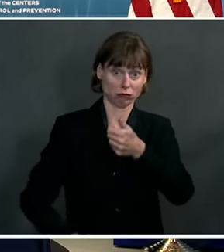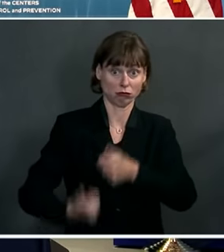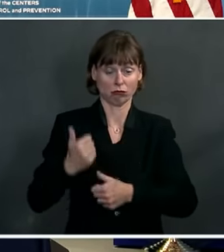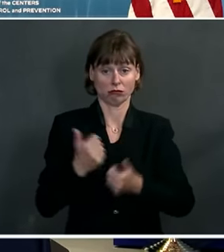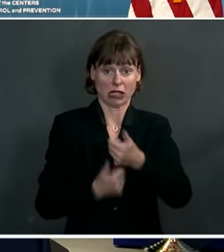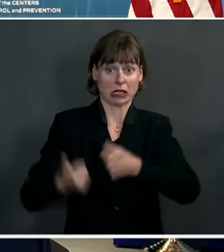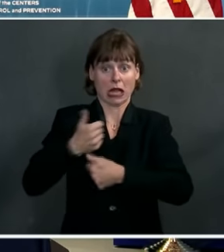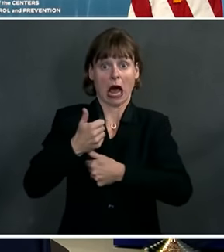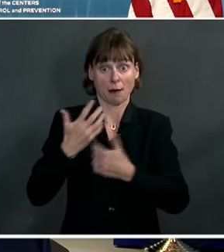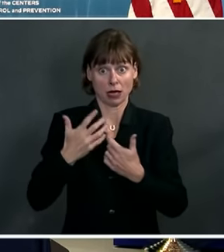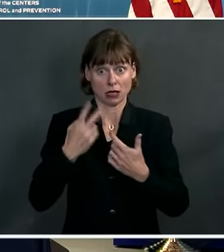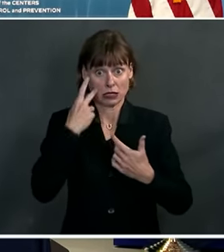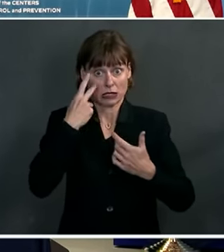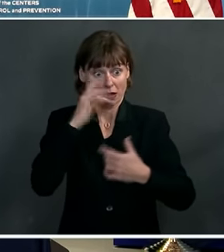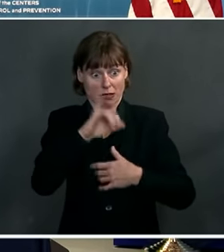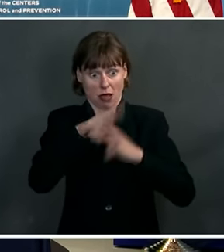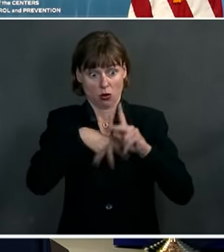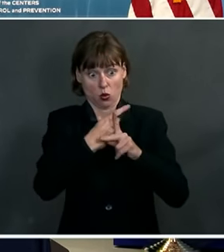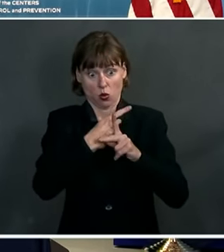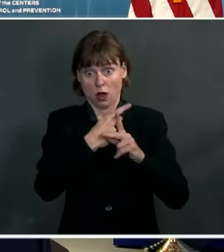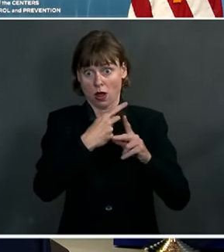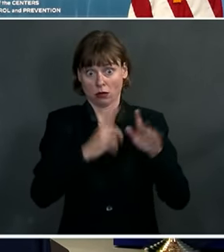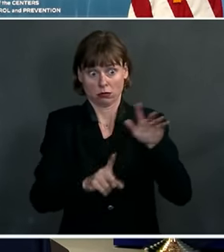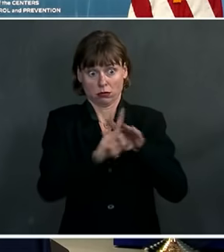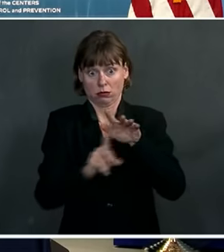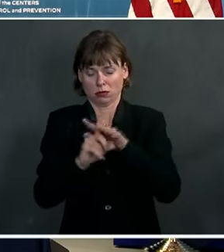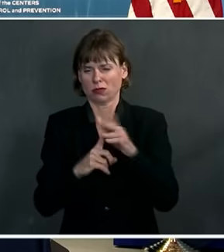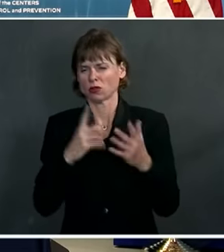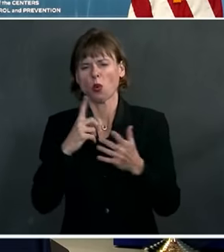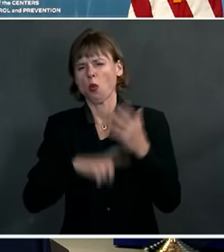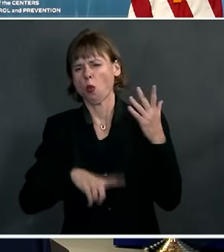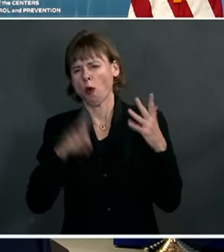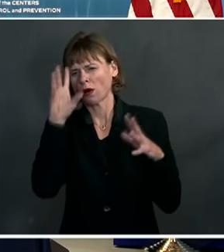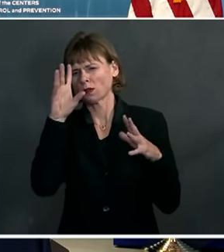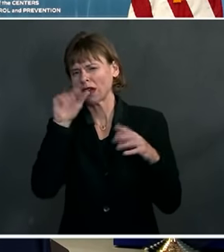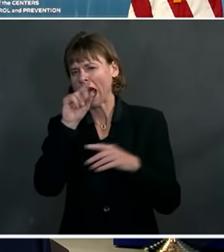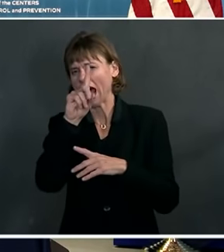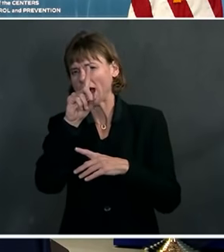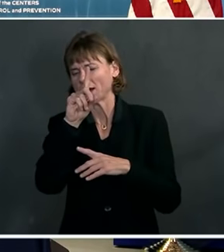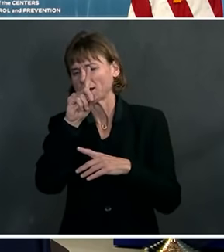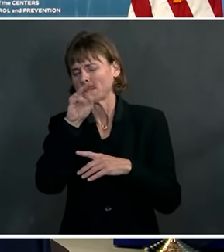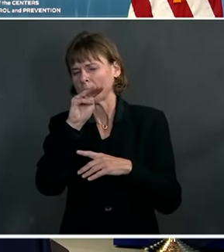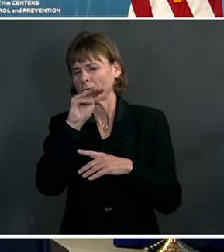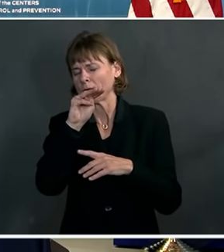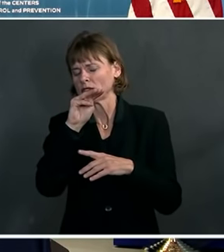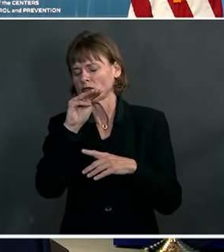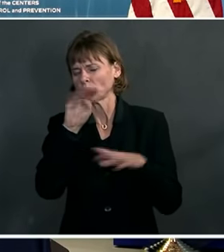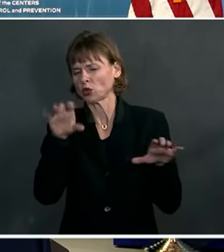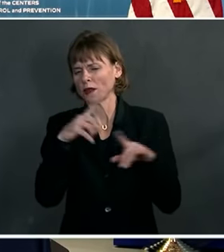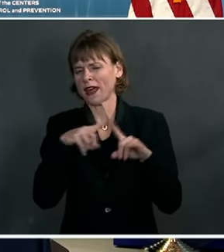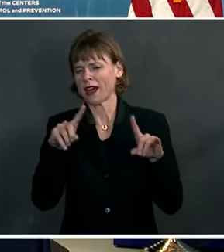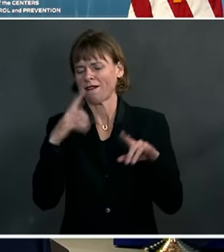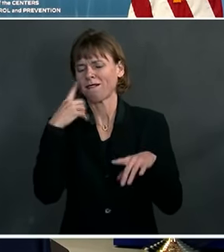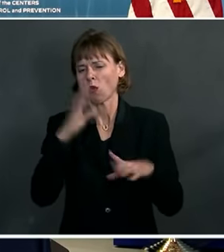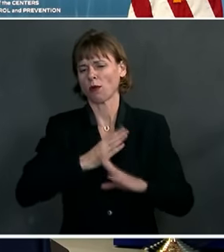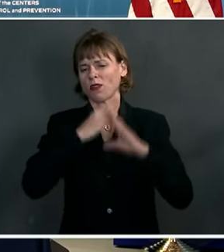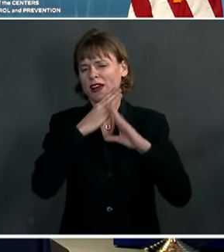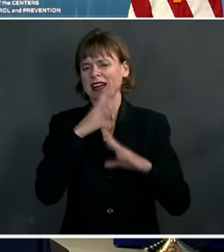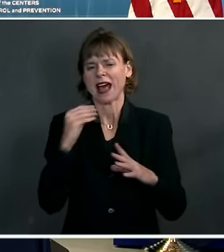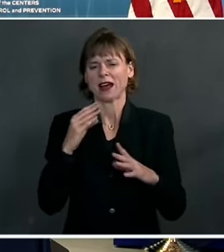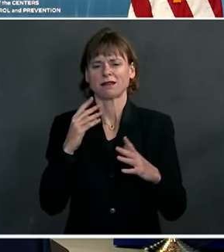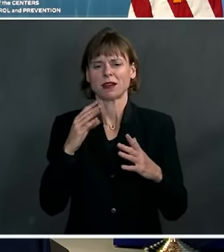specifically is the administration doing to stop that from happening beyond recommending that people social distance and wear masks?